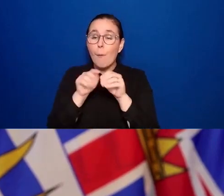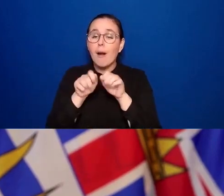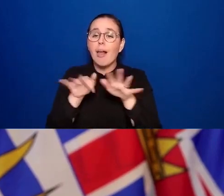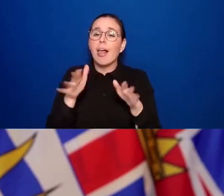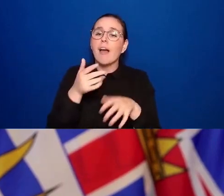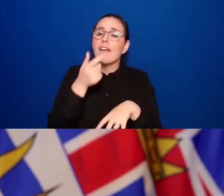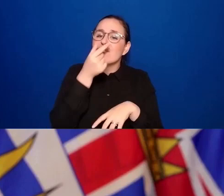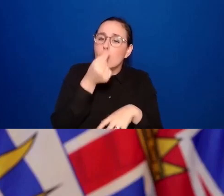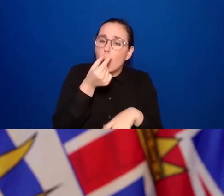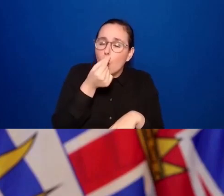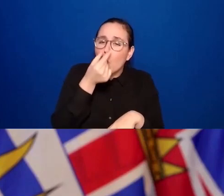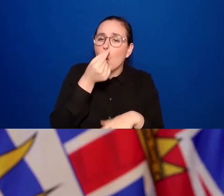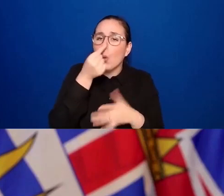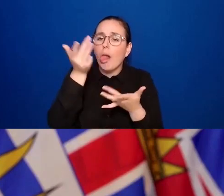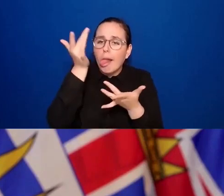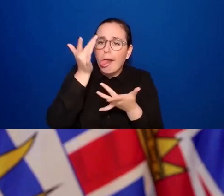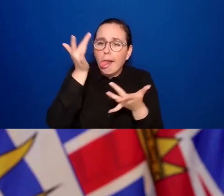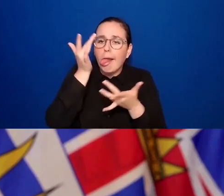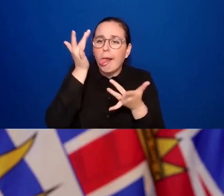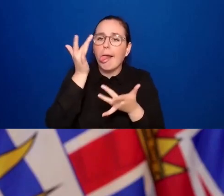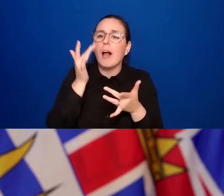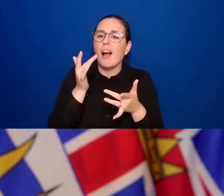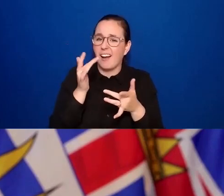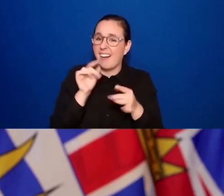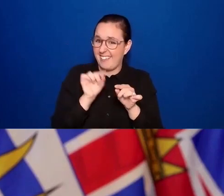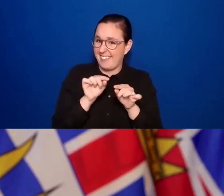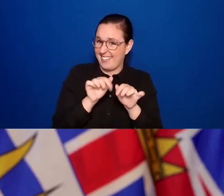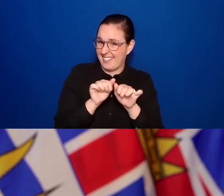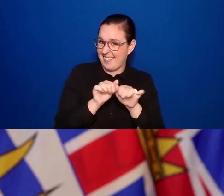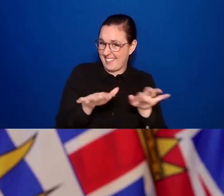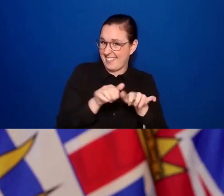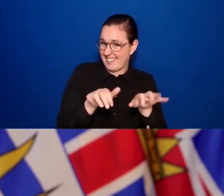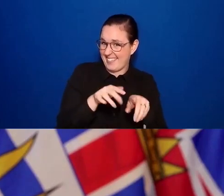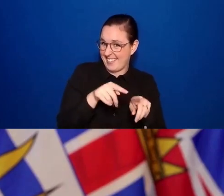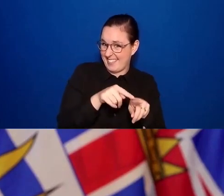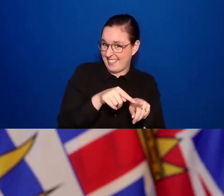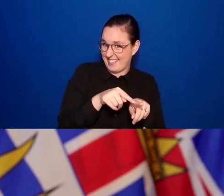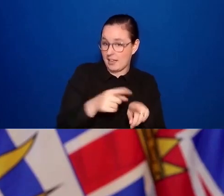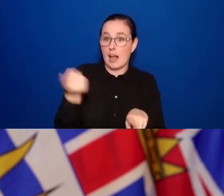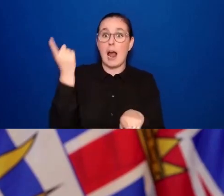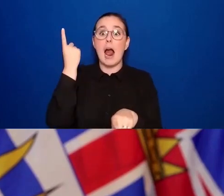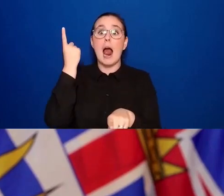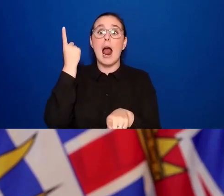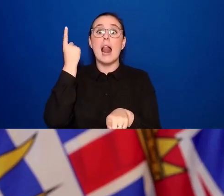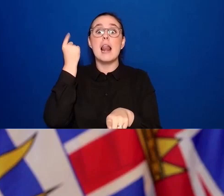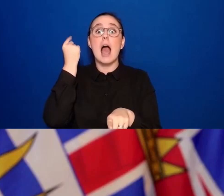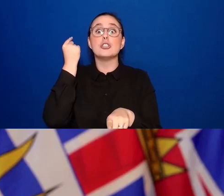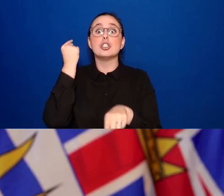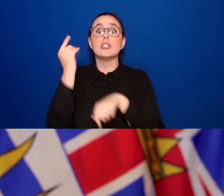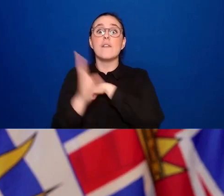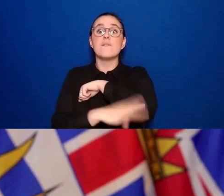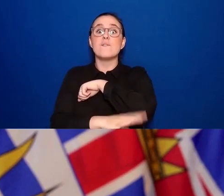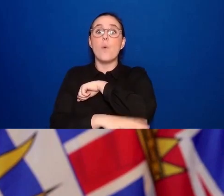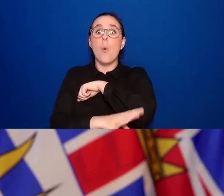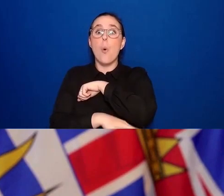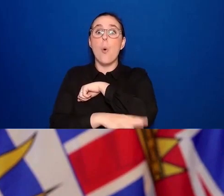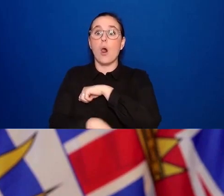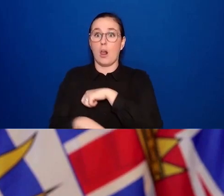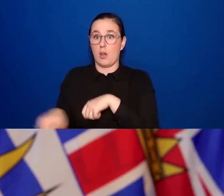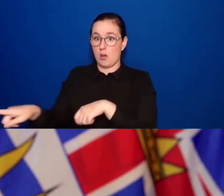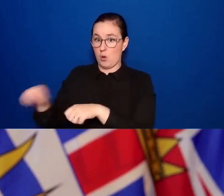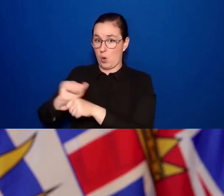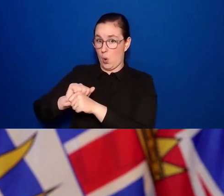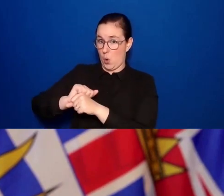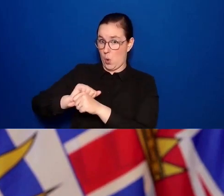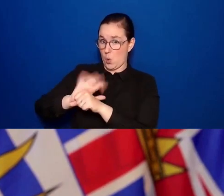things that cause common cold. We know that the last year that we saw in the fall, COVID also started to